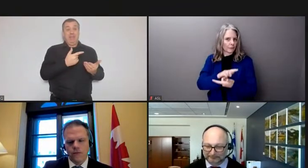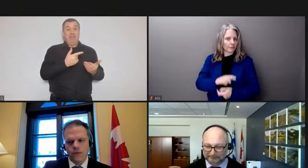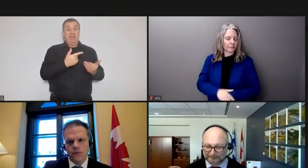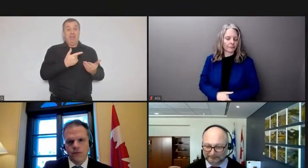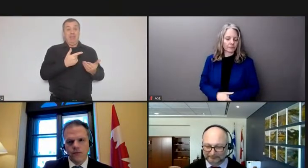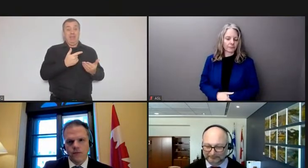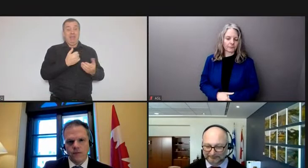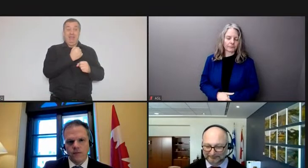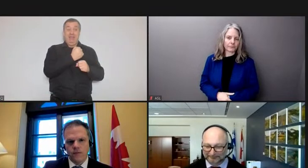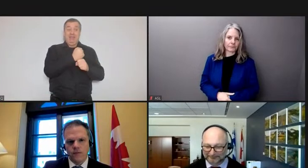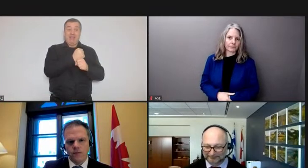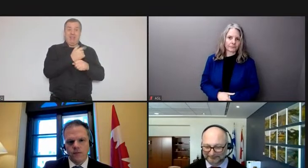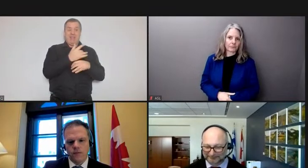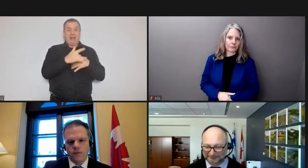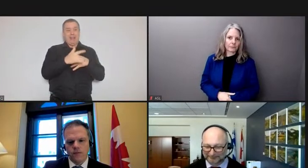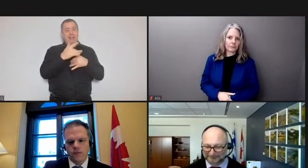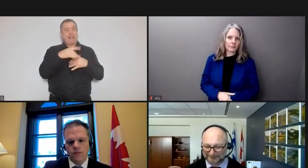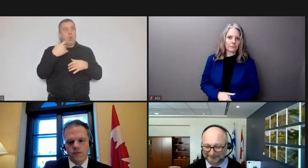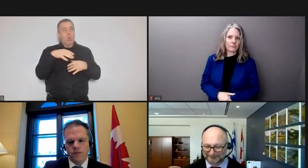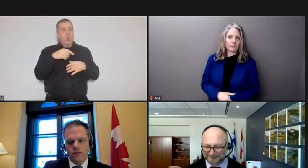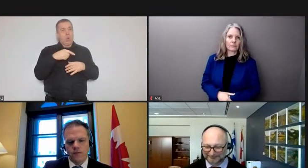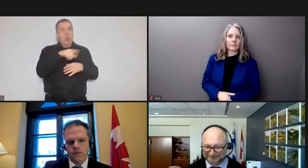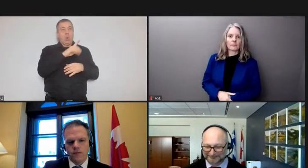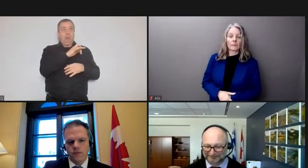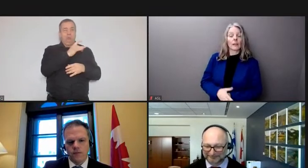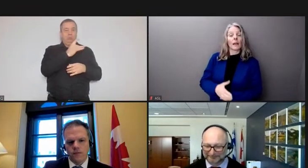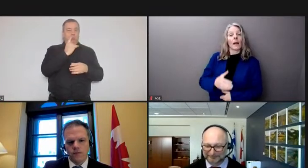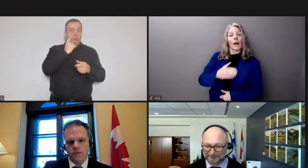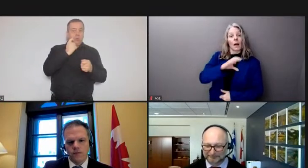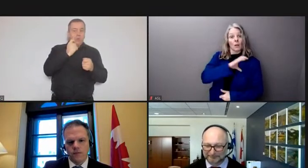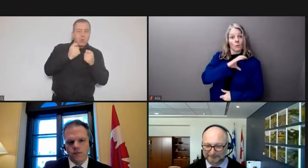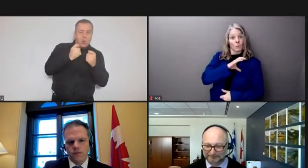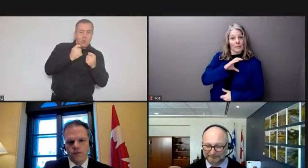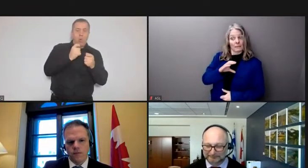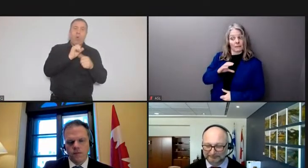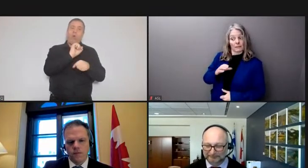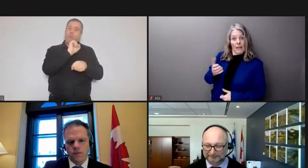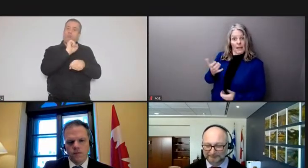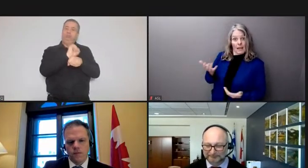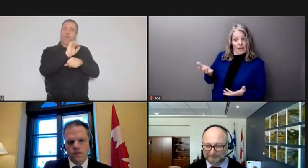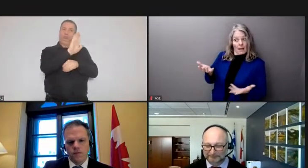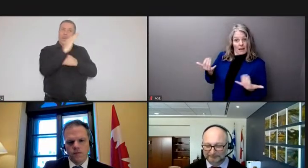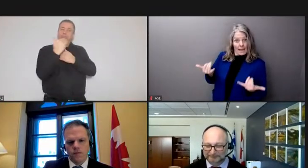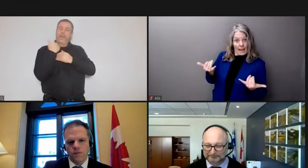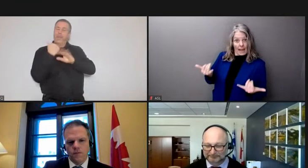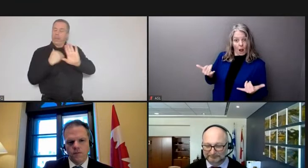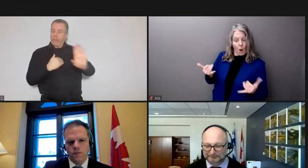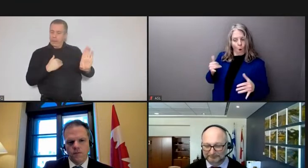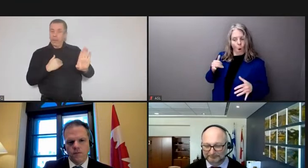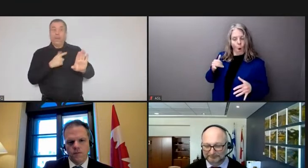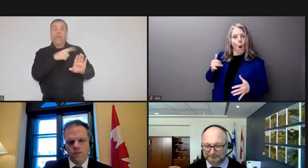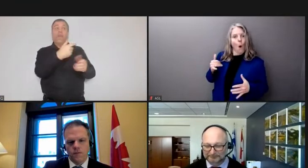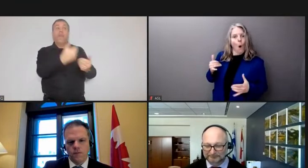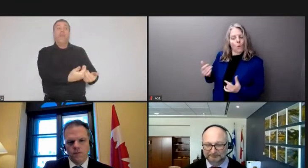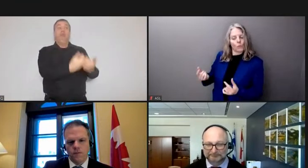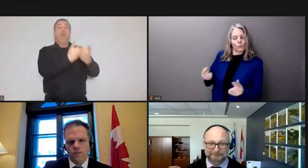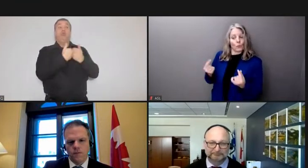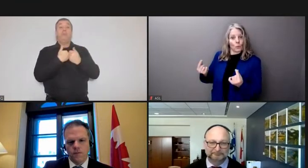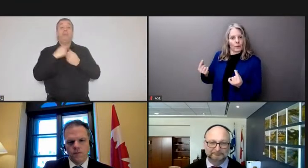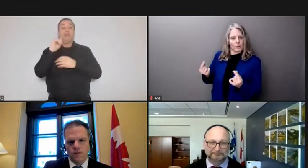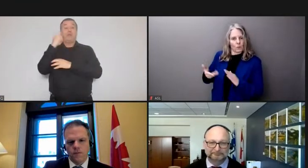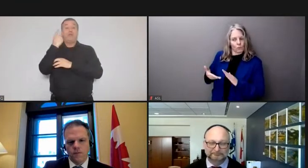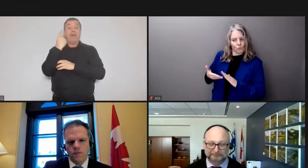très délicat. Ils ont le contrôle opérationnel et ils ont demandé au gouvernement